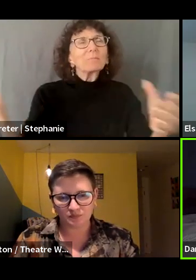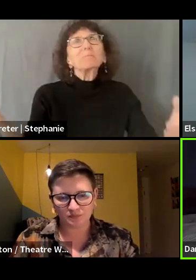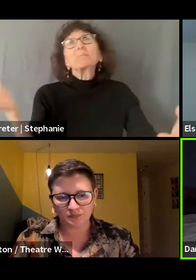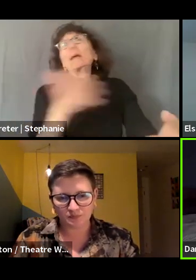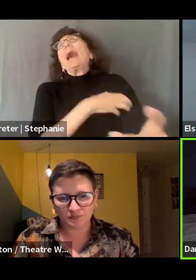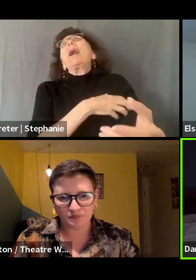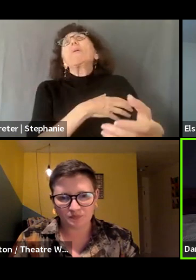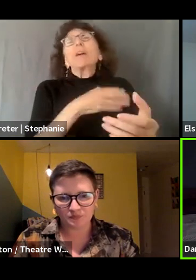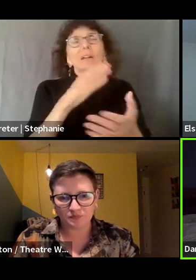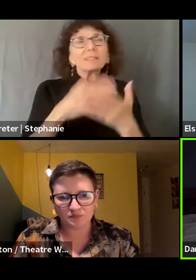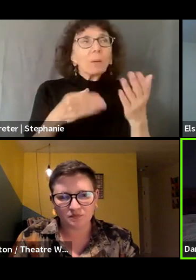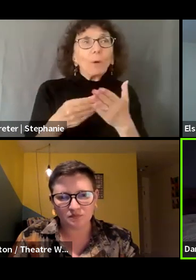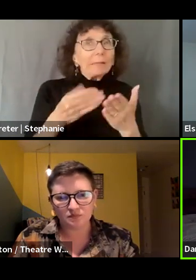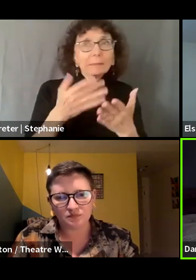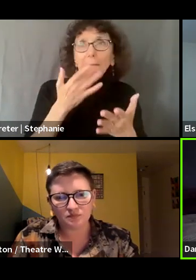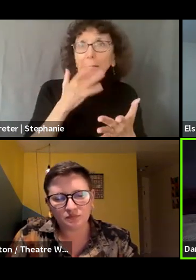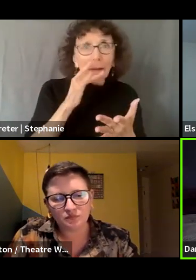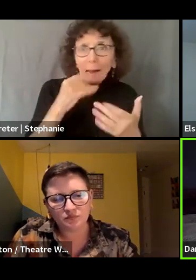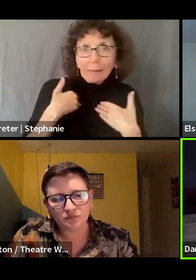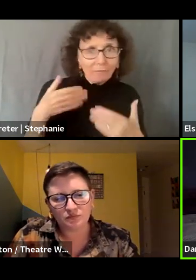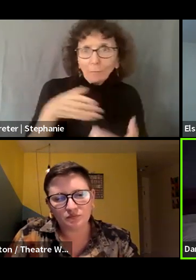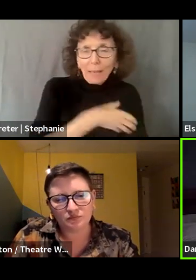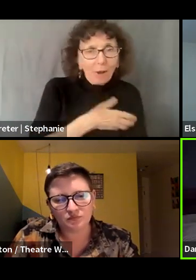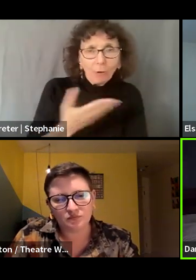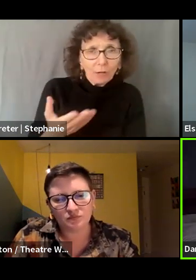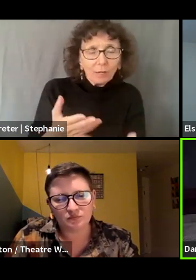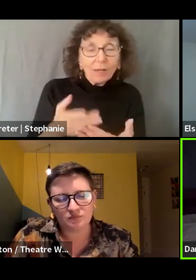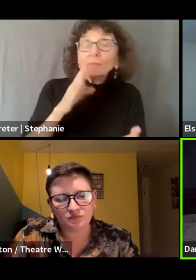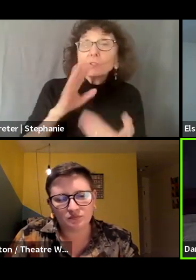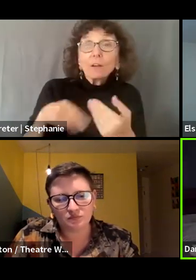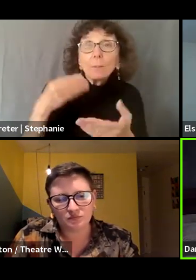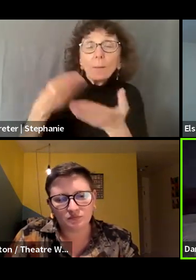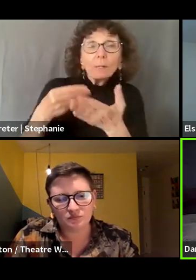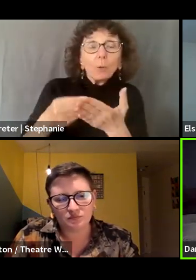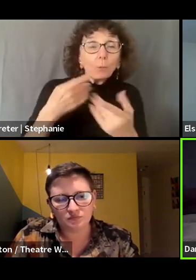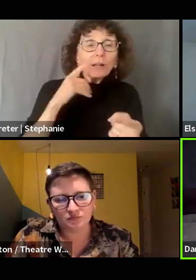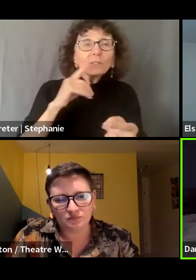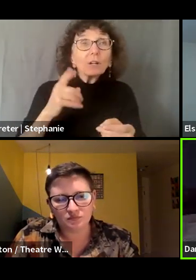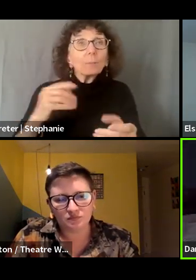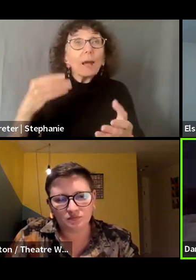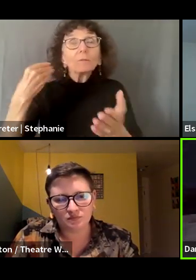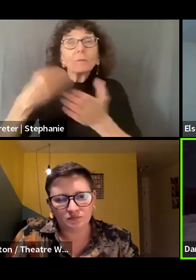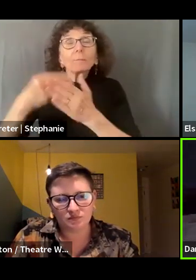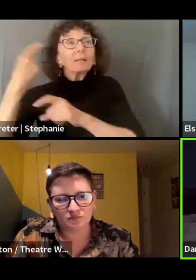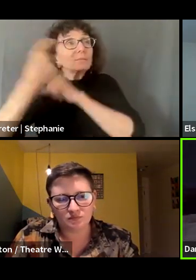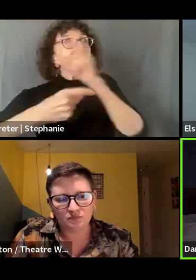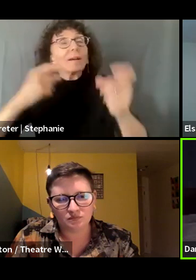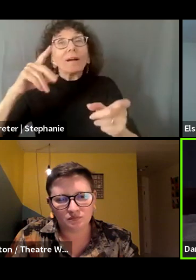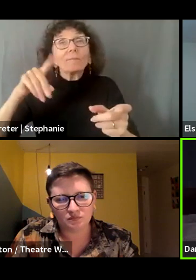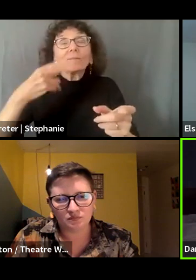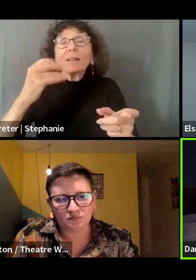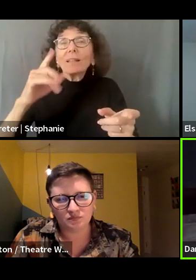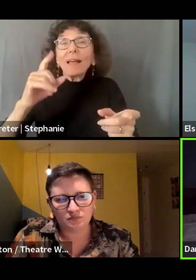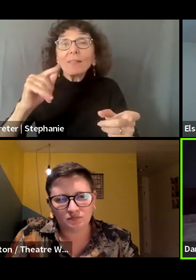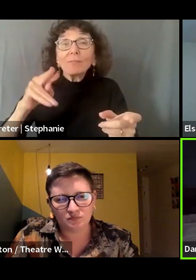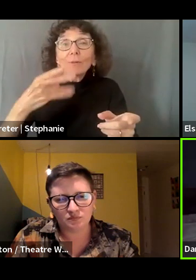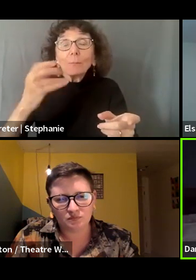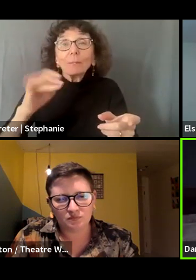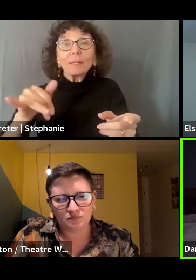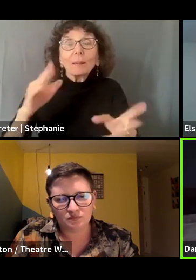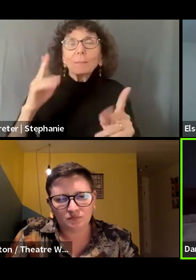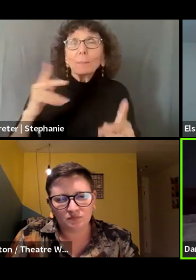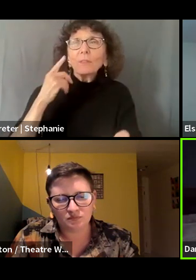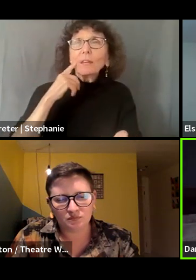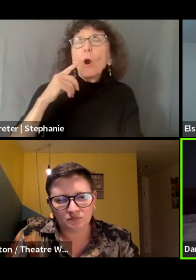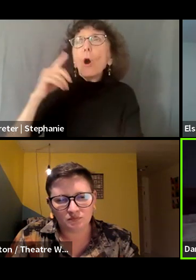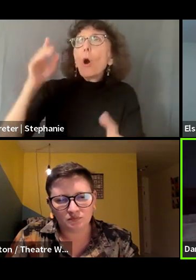money, it's also important to recognize like when I, for instance, talk about philanthropy, there's this interesting conflation, right? Sometimes we think about philanthropy and